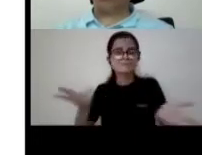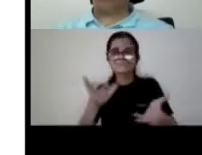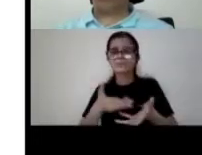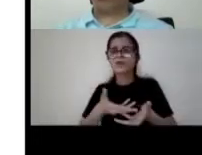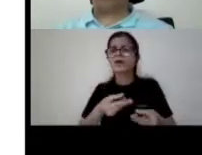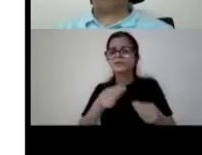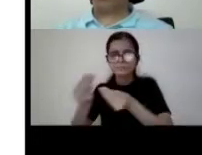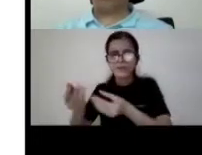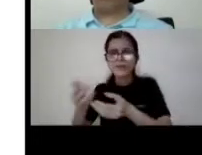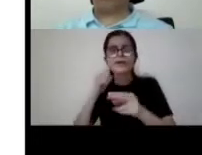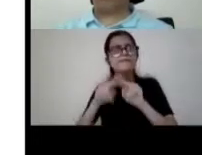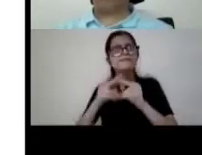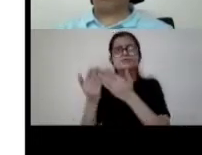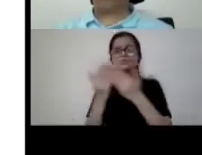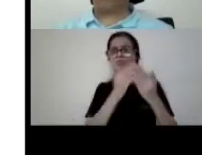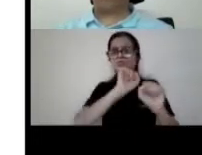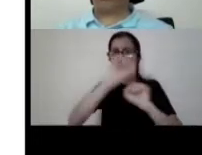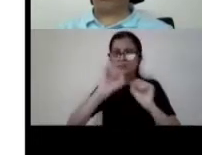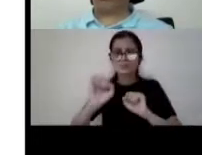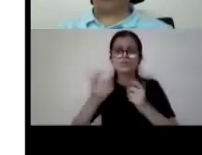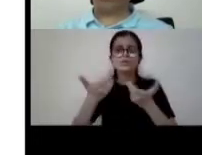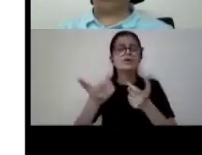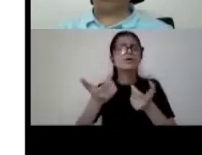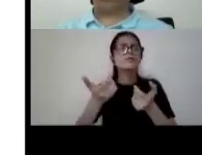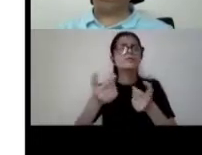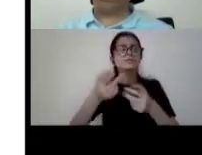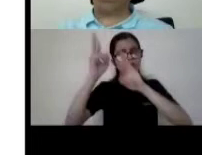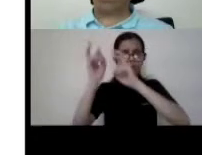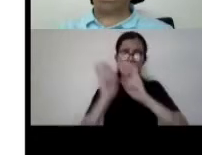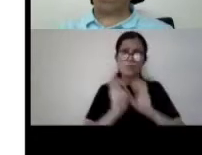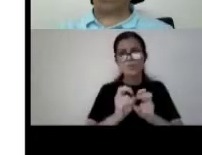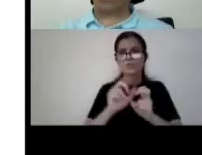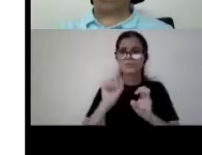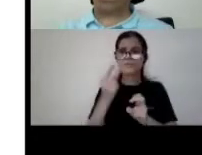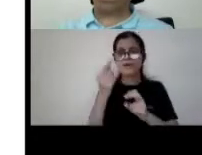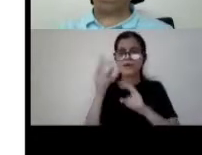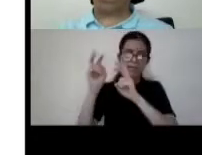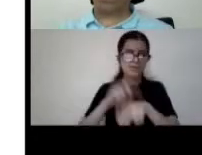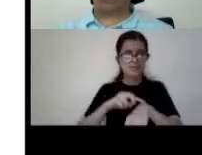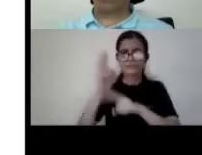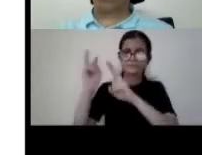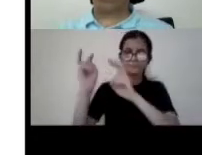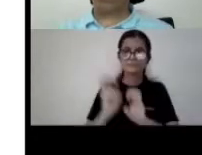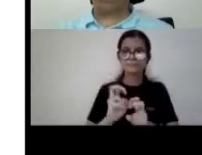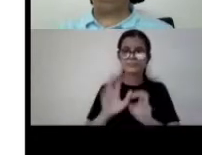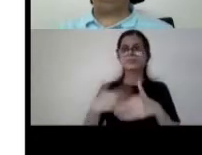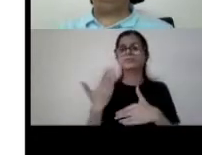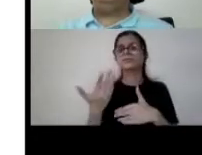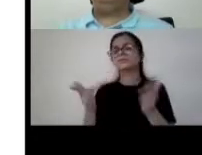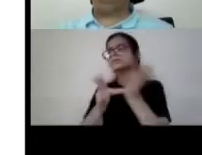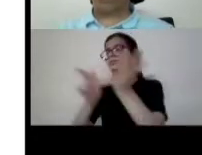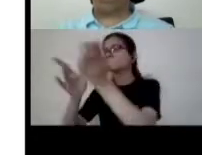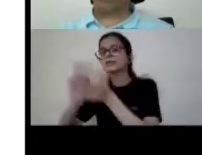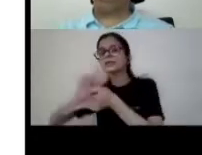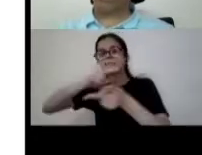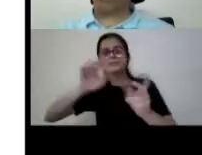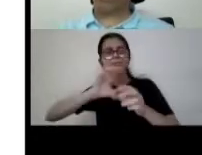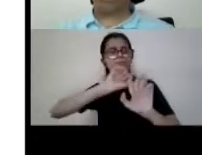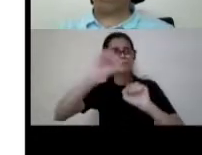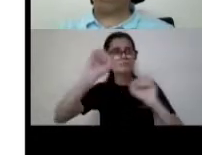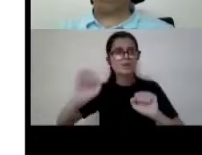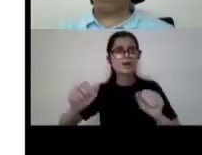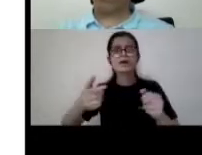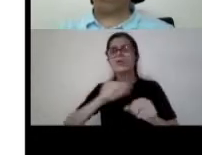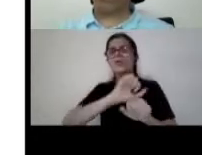there people actually download the book once and then you know provide it on the devices of all the classmates